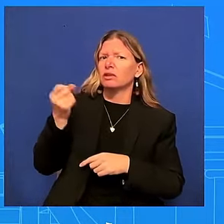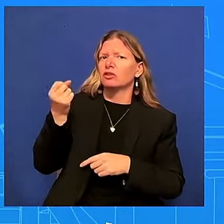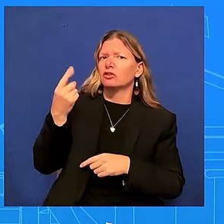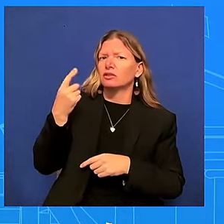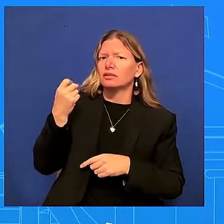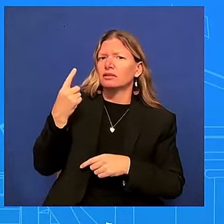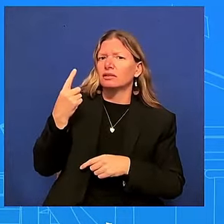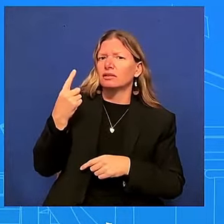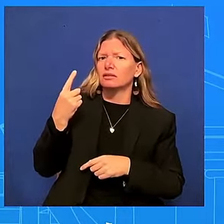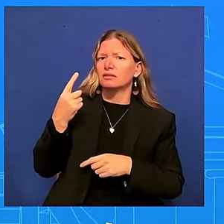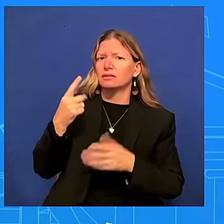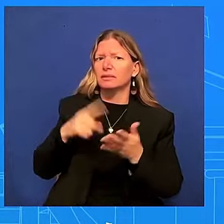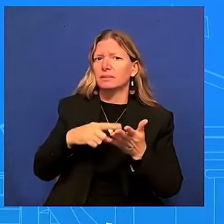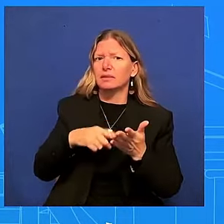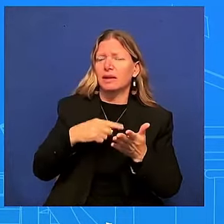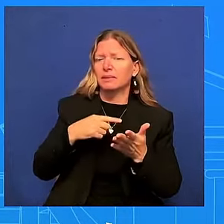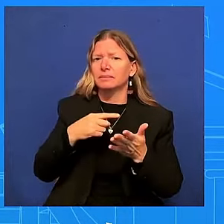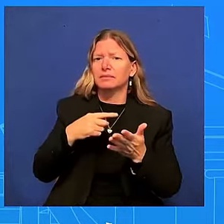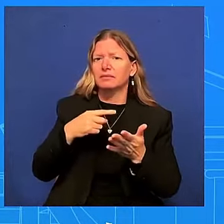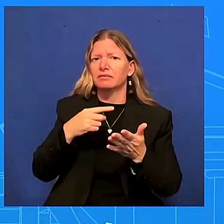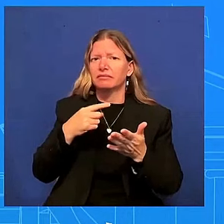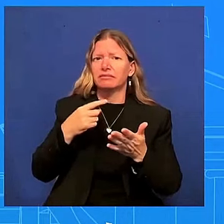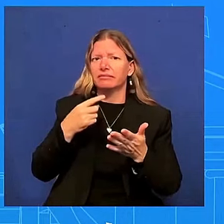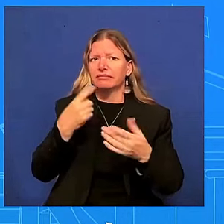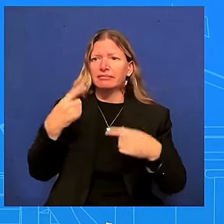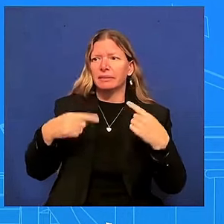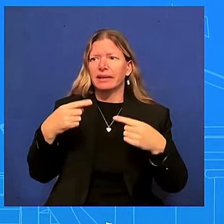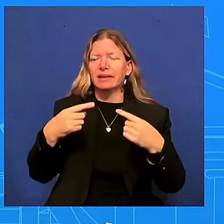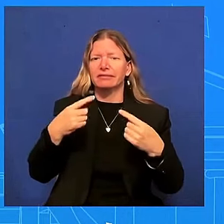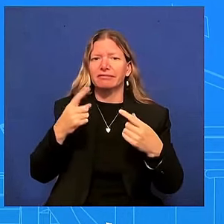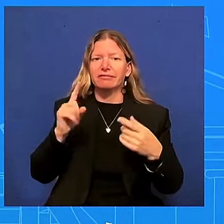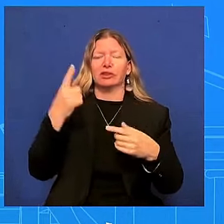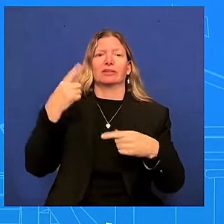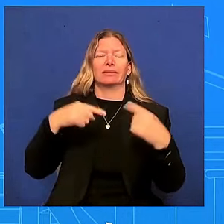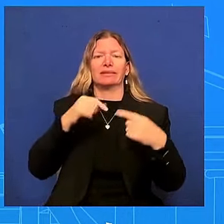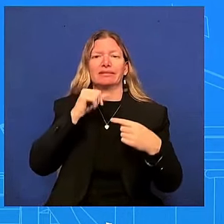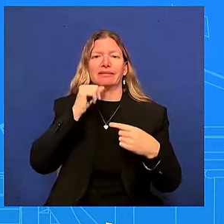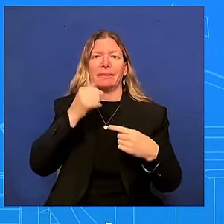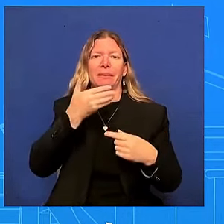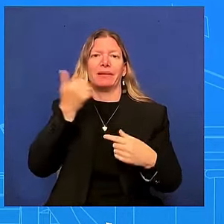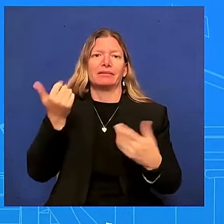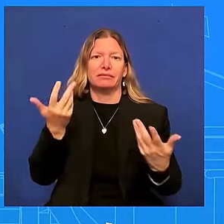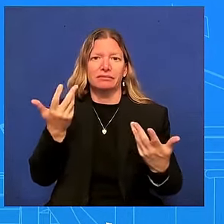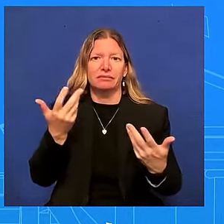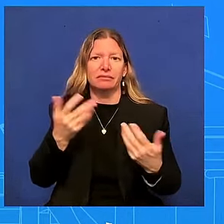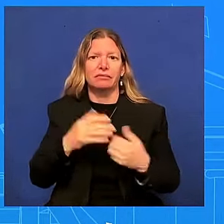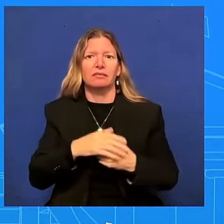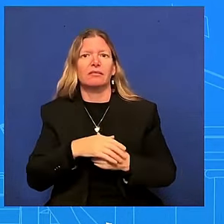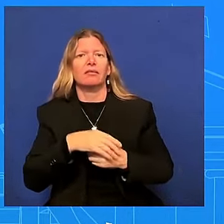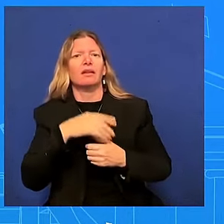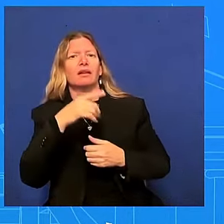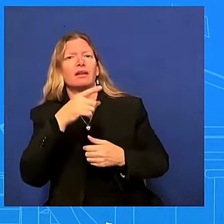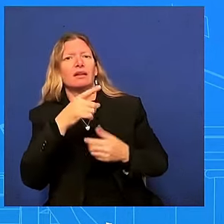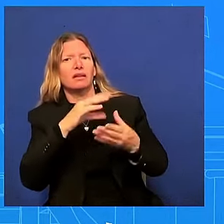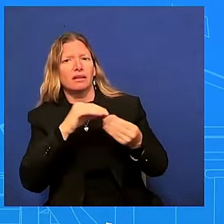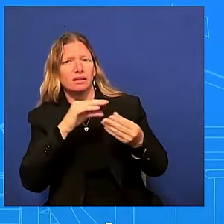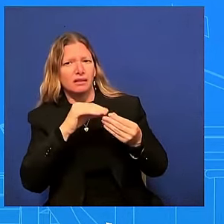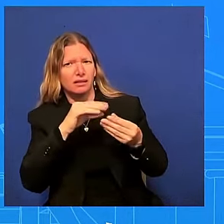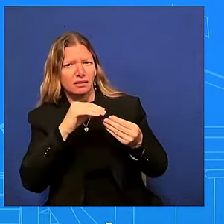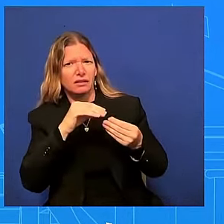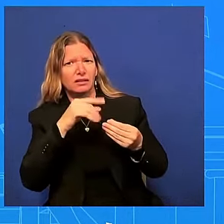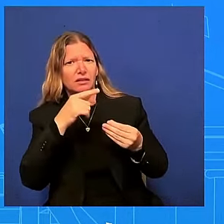you want to turn the page yeah the issue i think the core issue here is that you can't turn the page on age